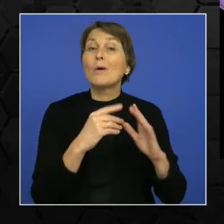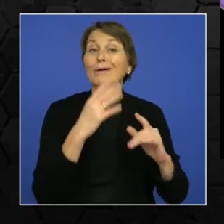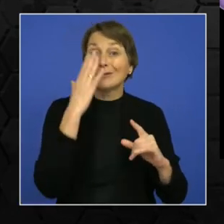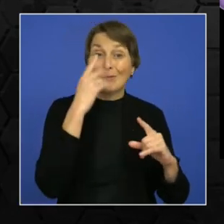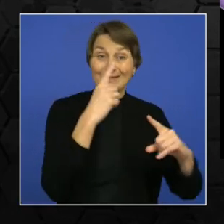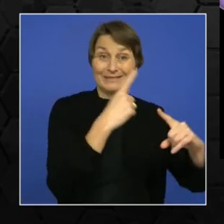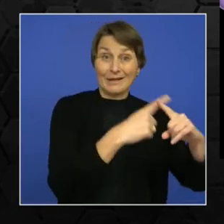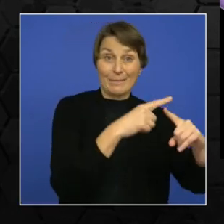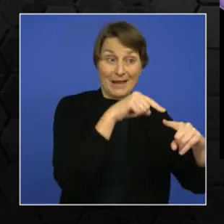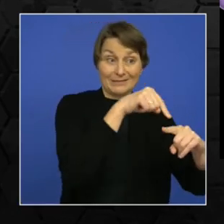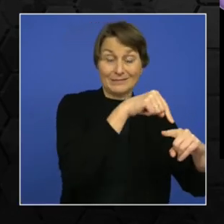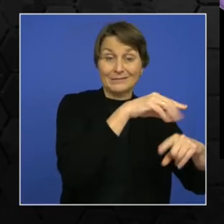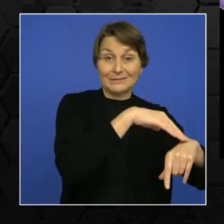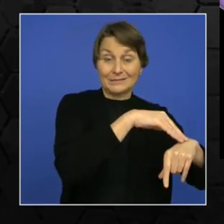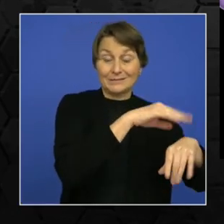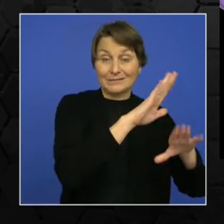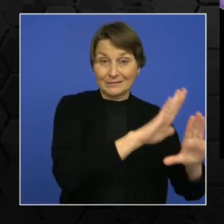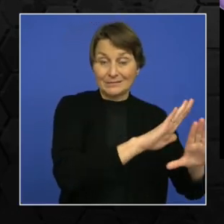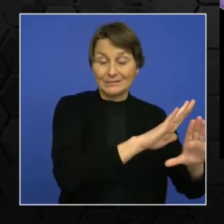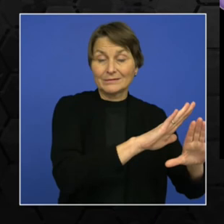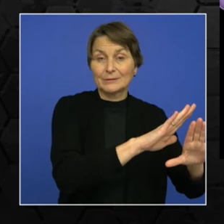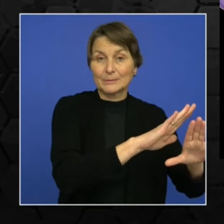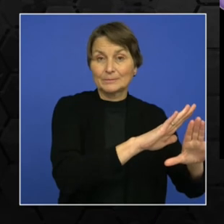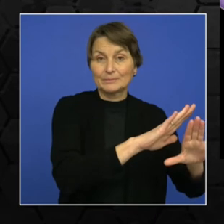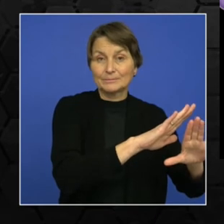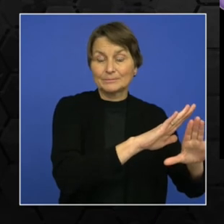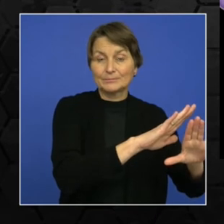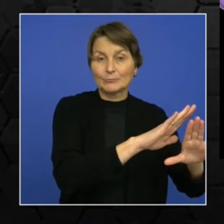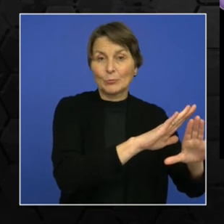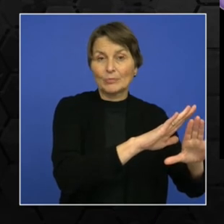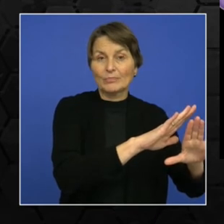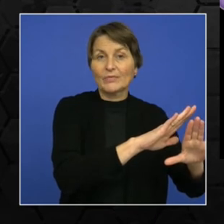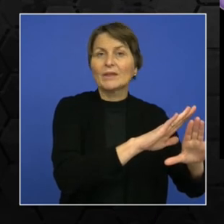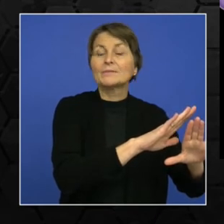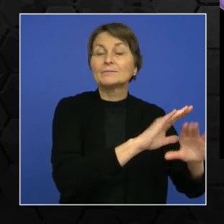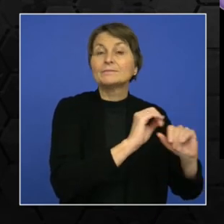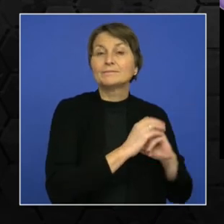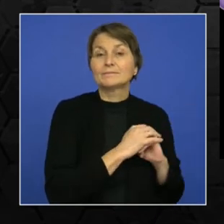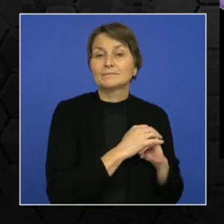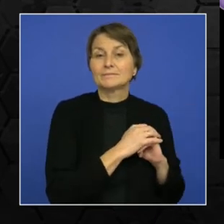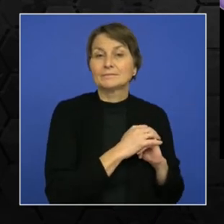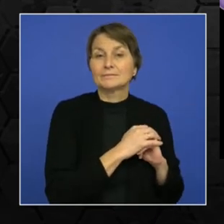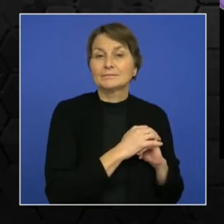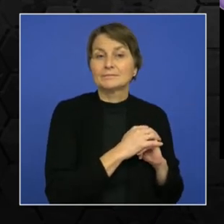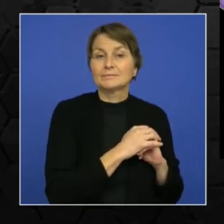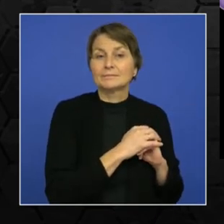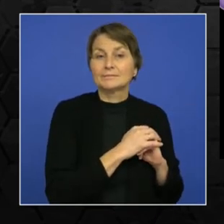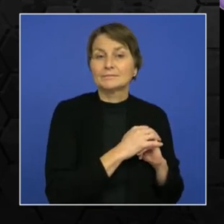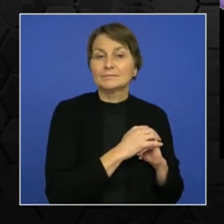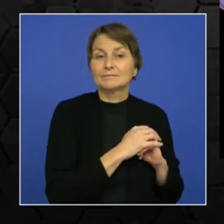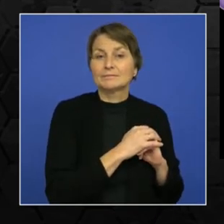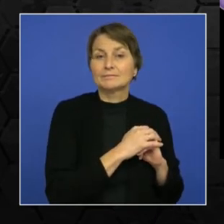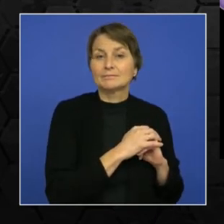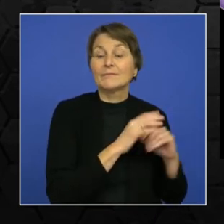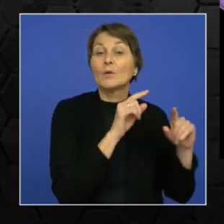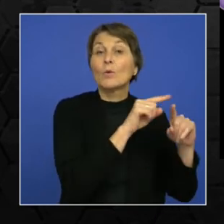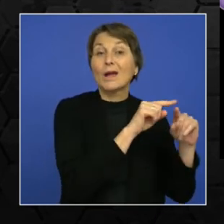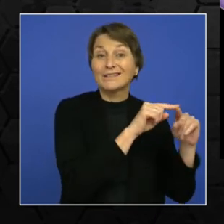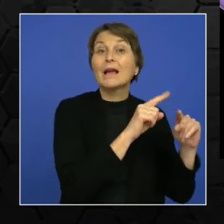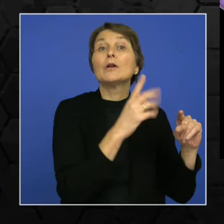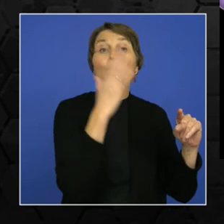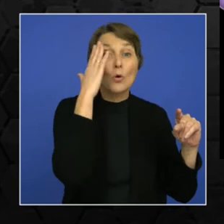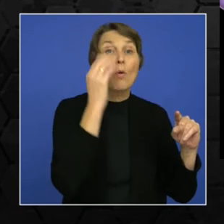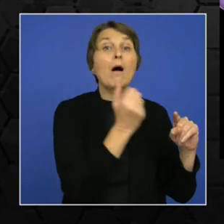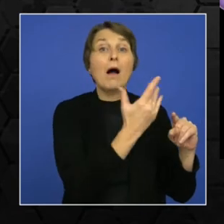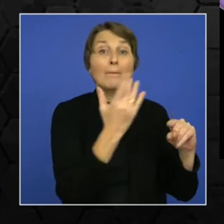time that it still has it at a particular point called X, if it's running at the right time, it would still take it Y minutes. However, if